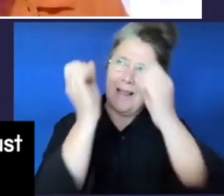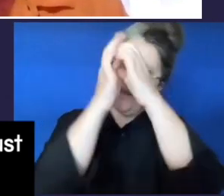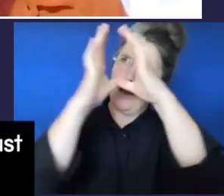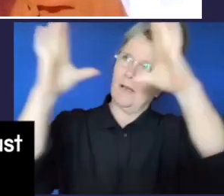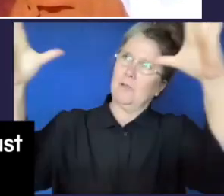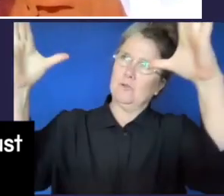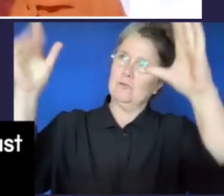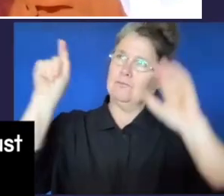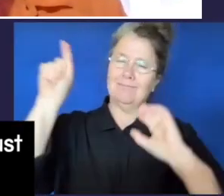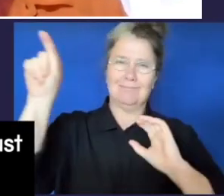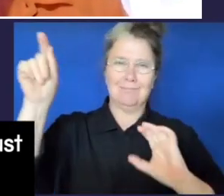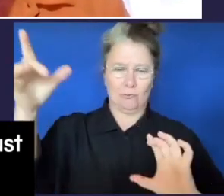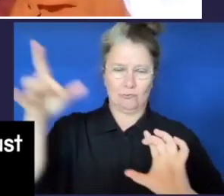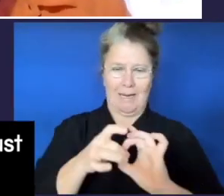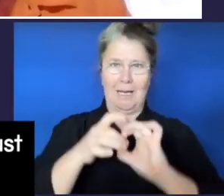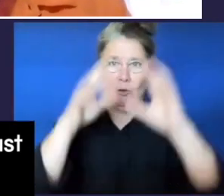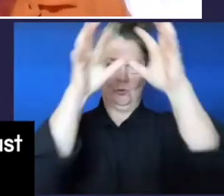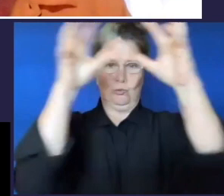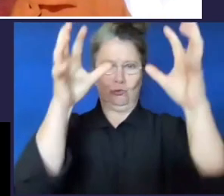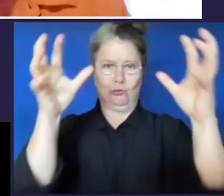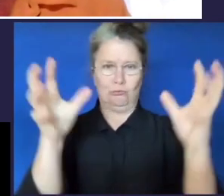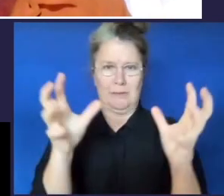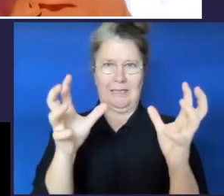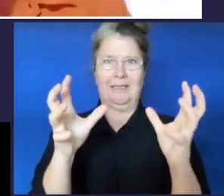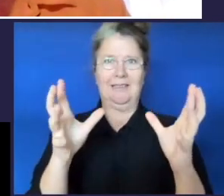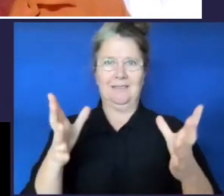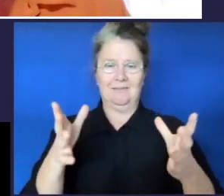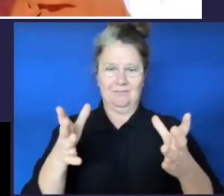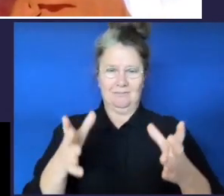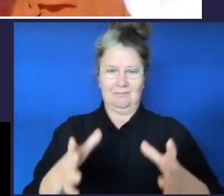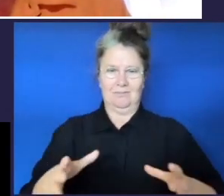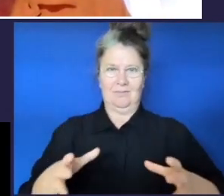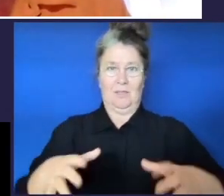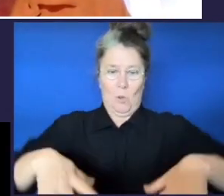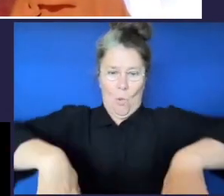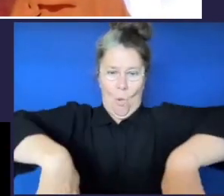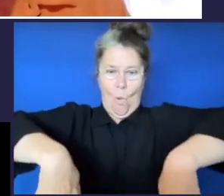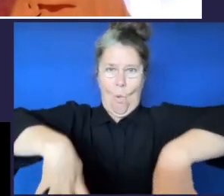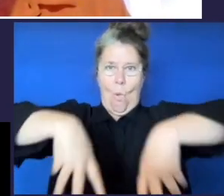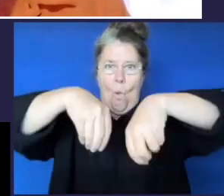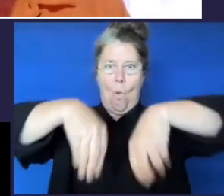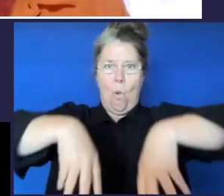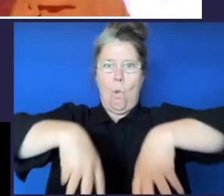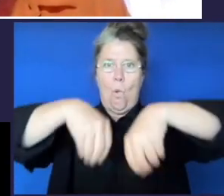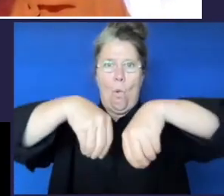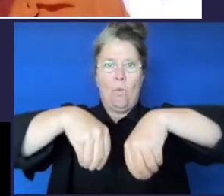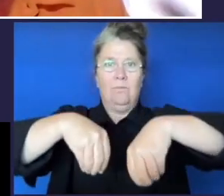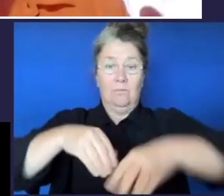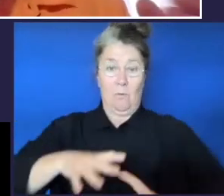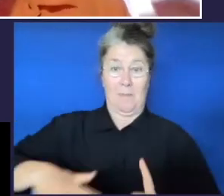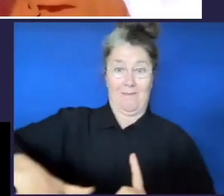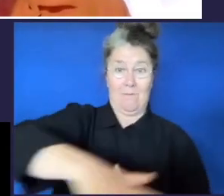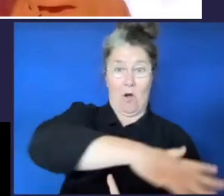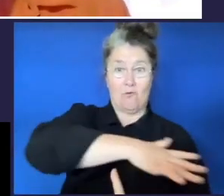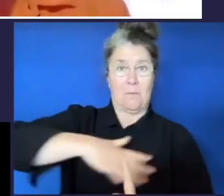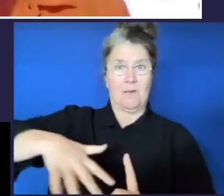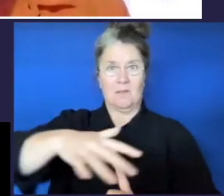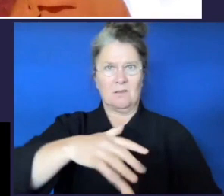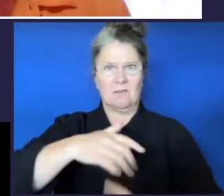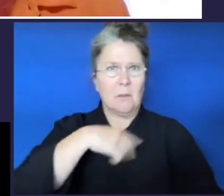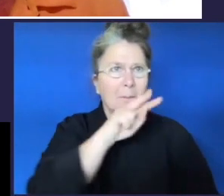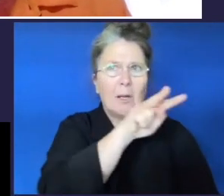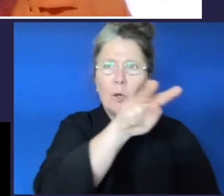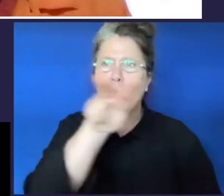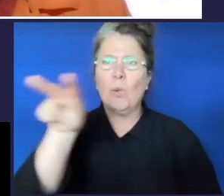um using the environment we can get we can get anything from the environment um just looking at the environment the trees